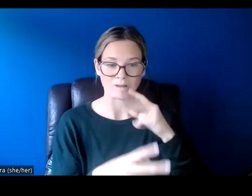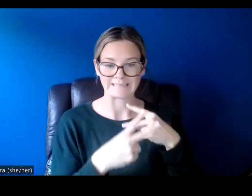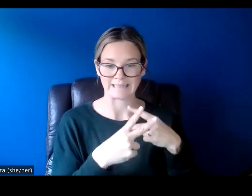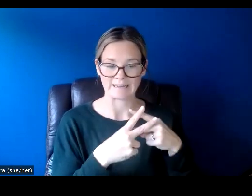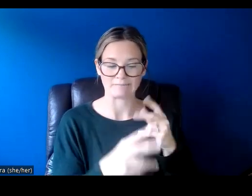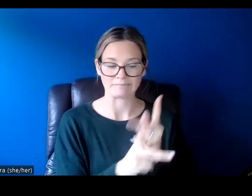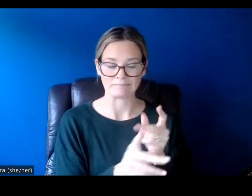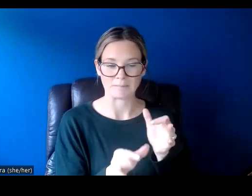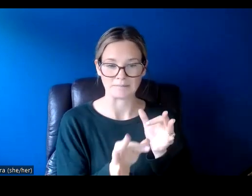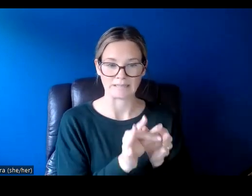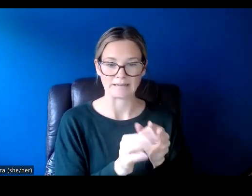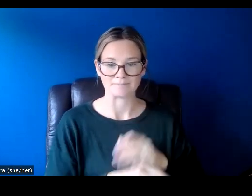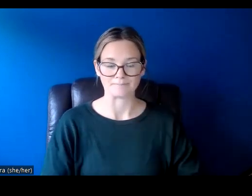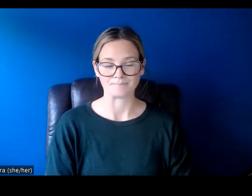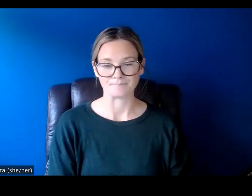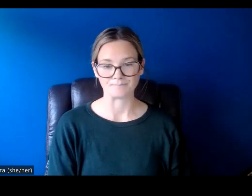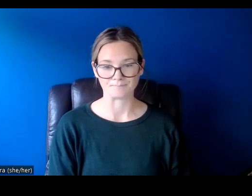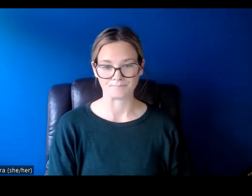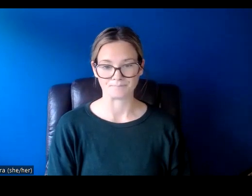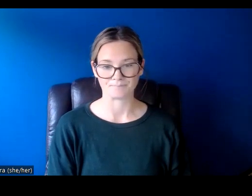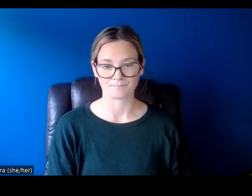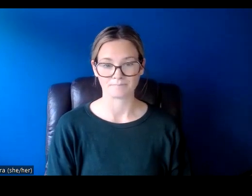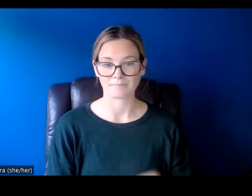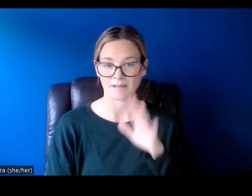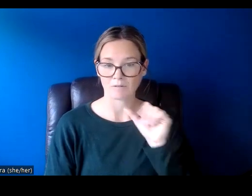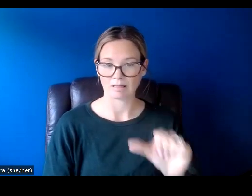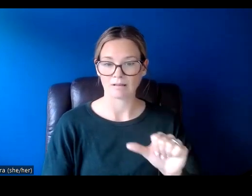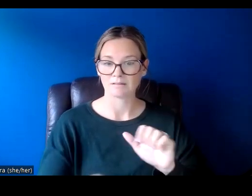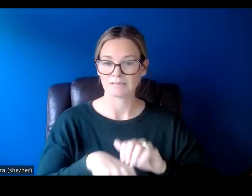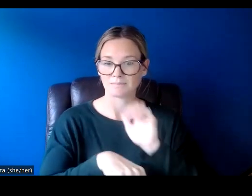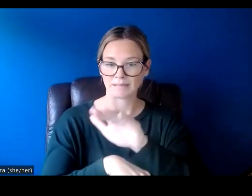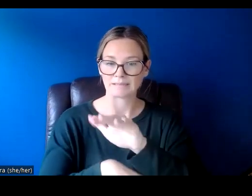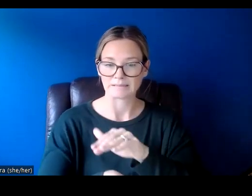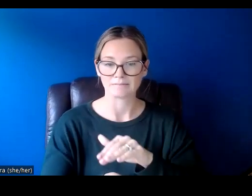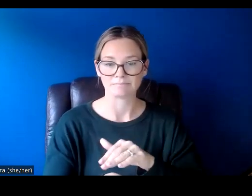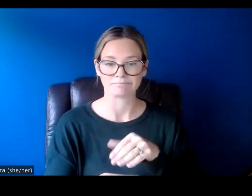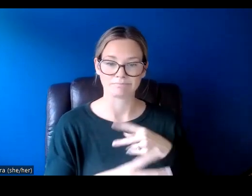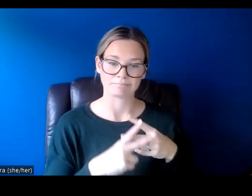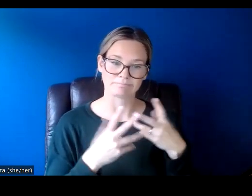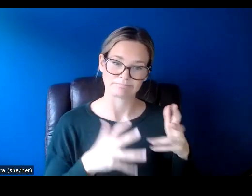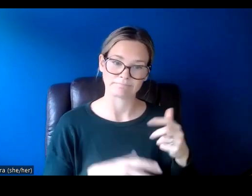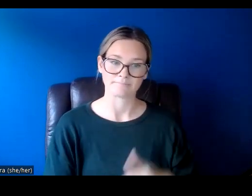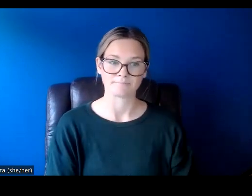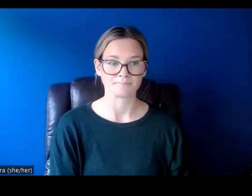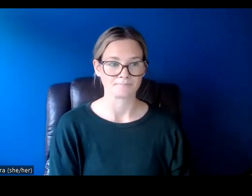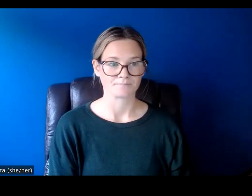while you're working on it. I'm going to submit this profile and we will move on.